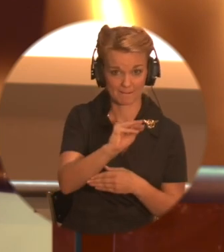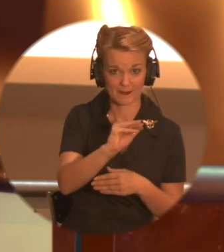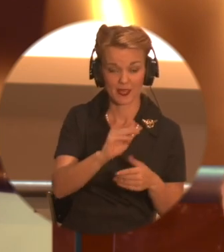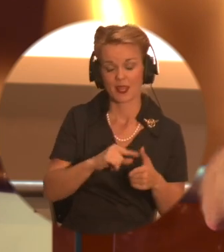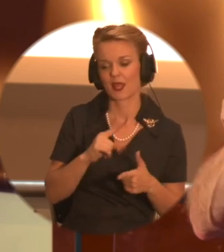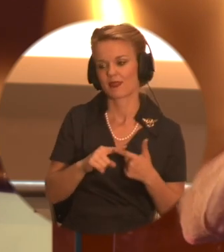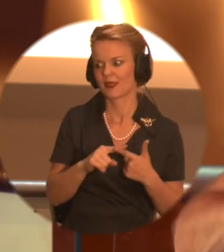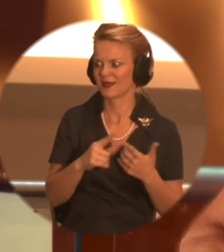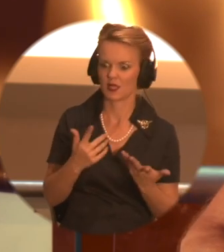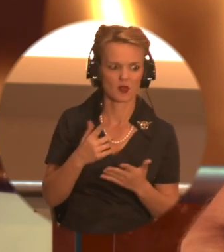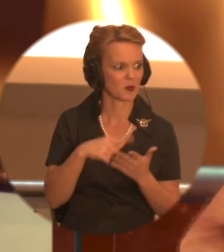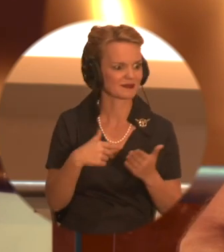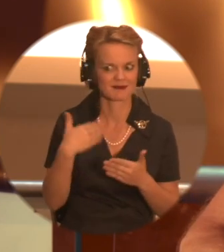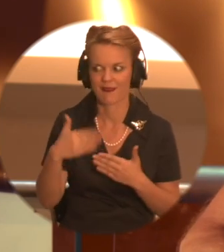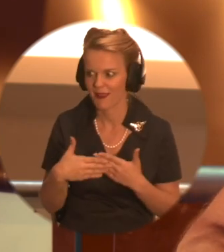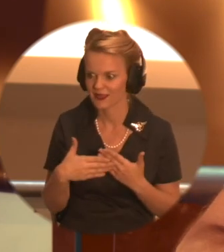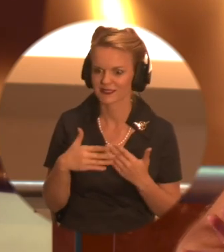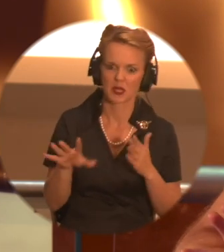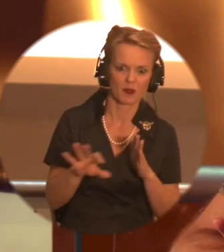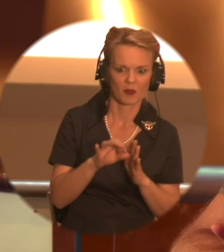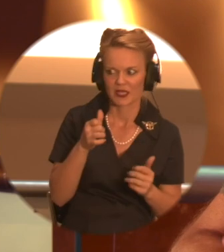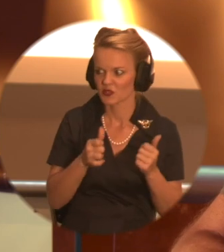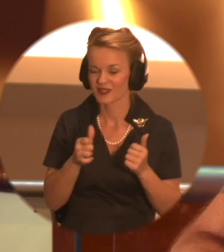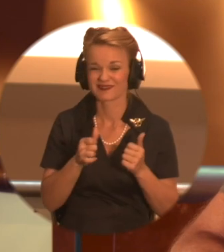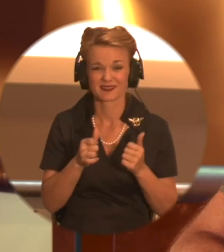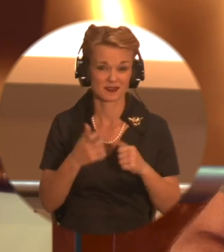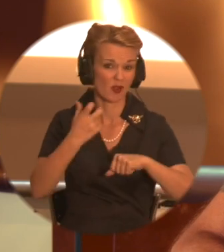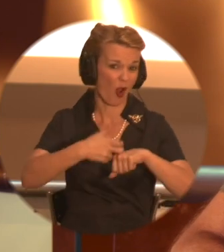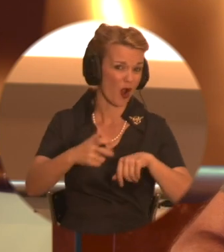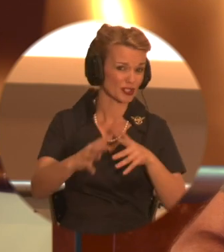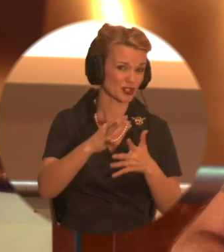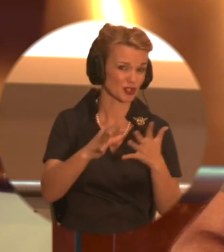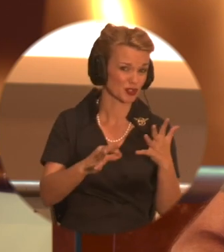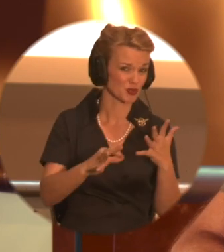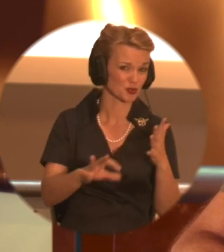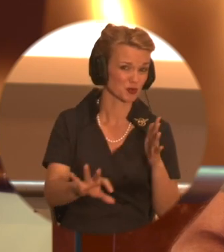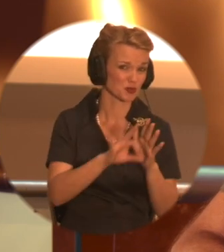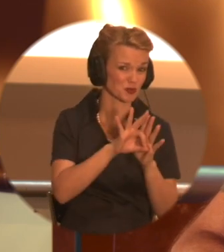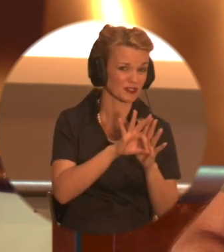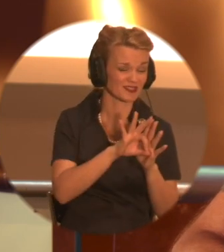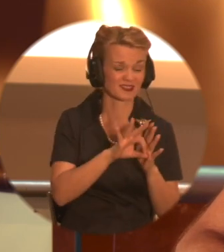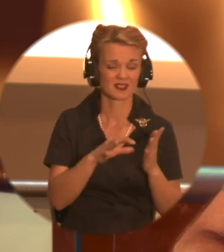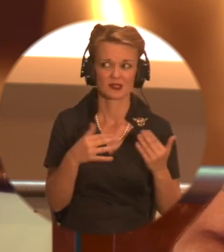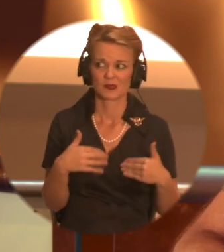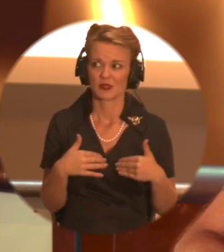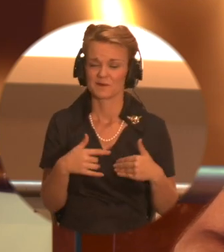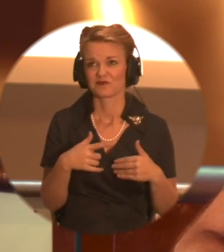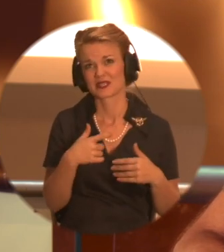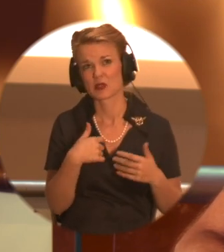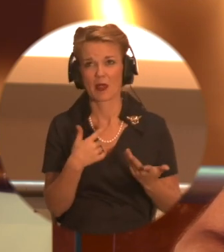I thought, what am I going to choose now? yeah, yeah. And I, it took me a long time to choose, and I would watch like an,